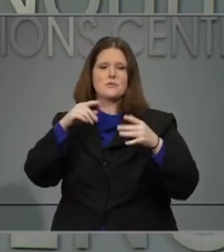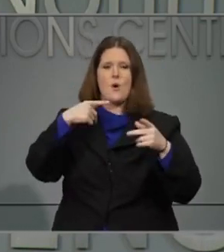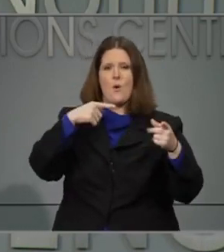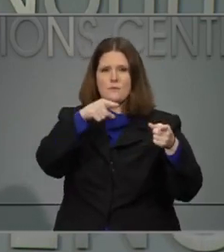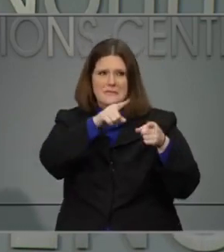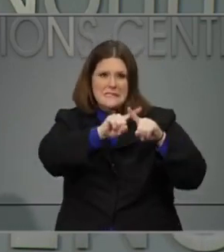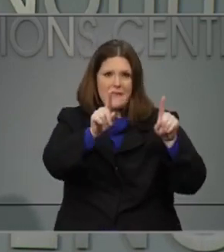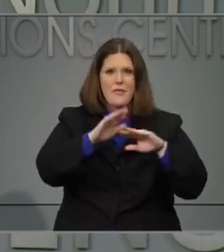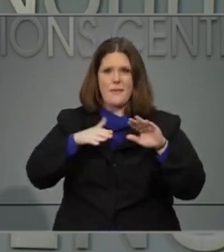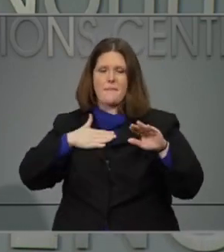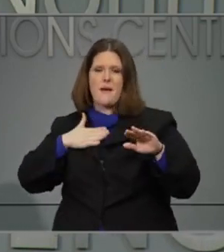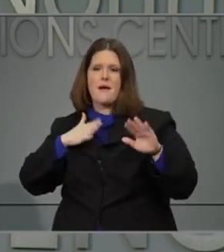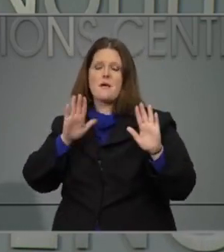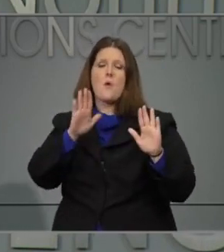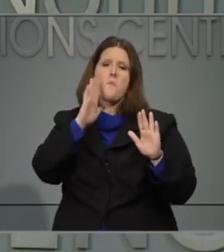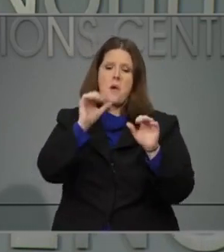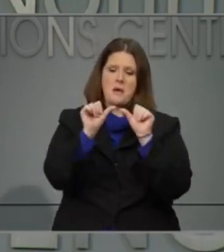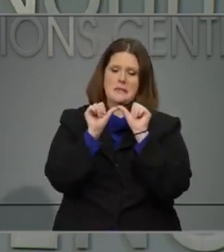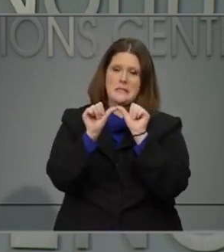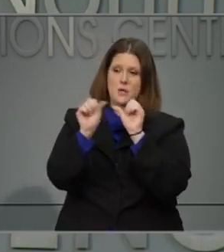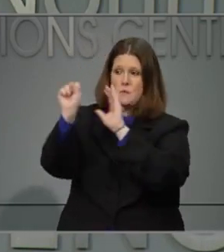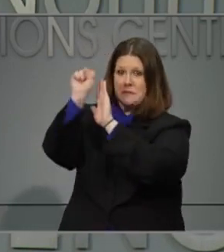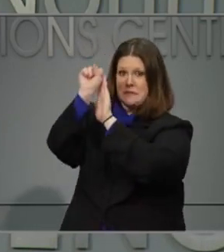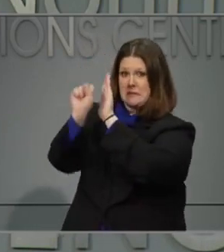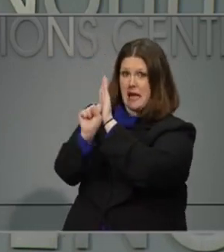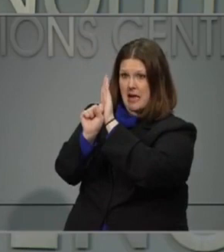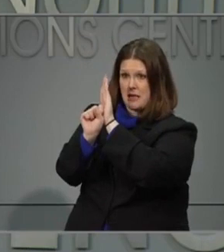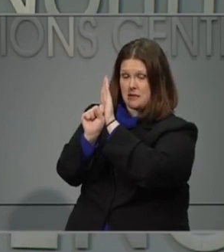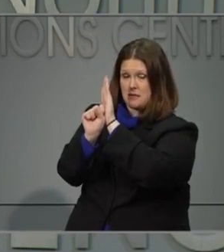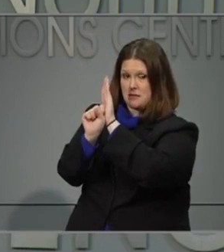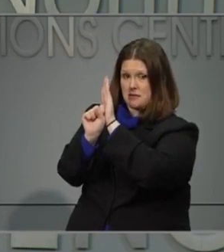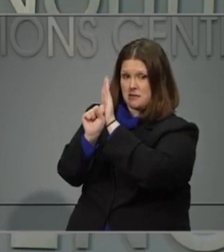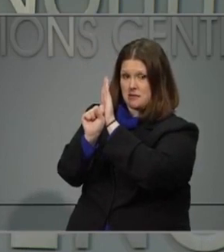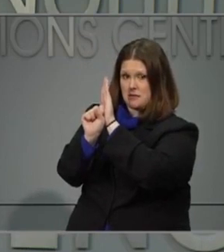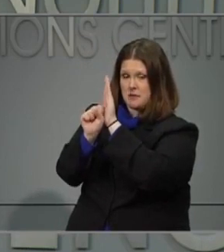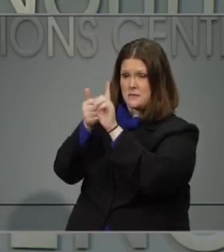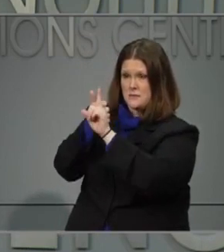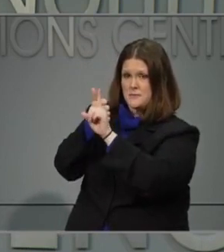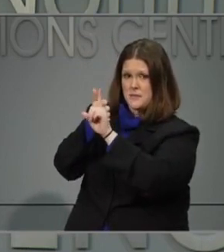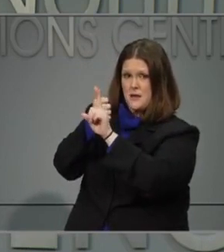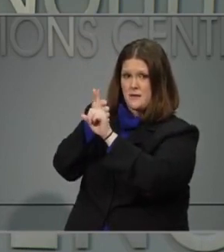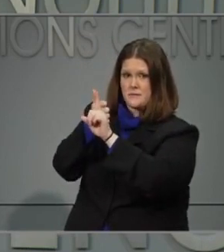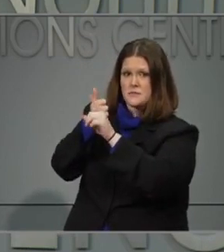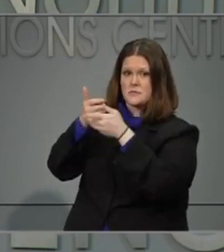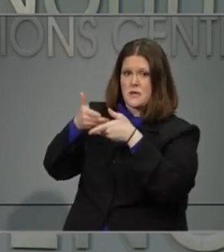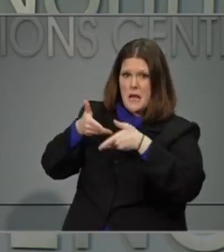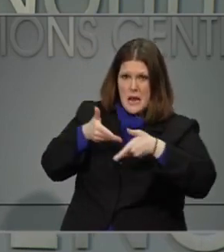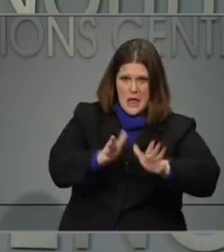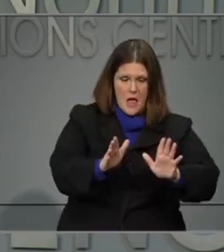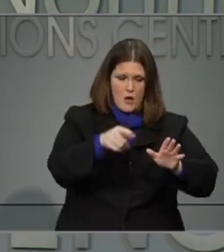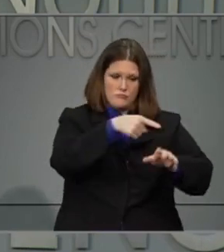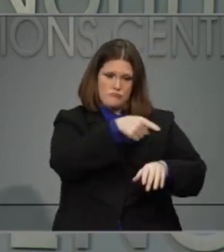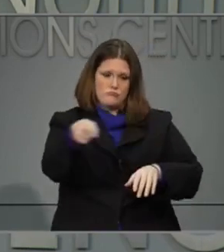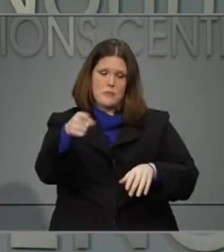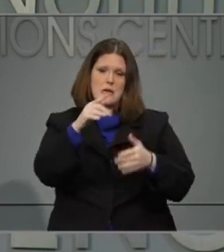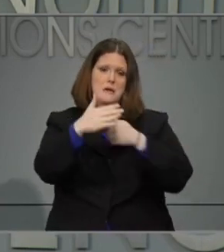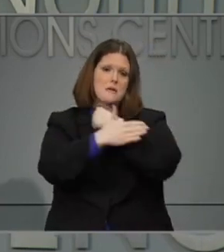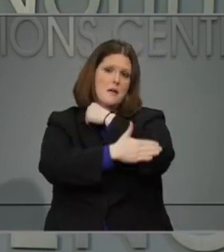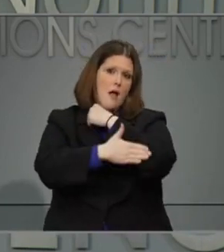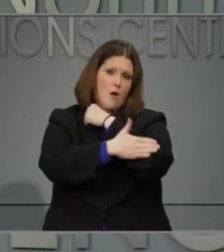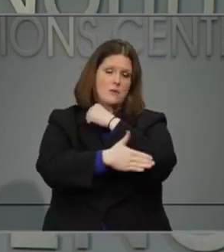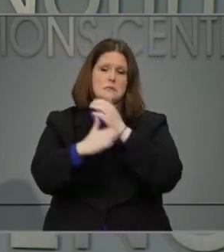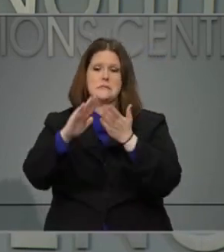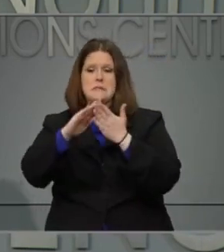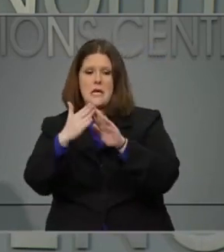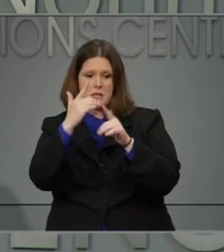with having the state have a floor with some counties and local some cities being able